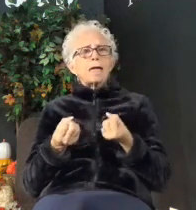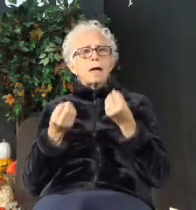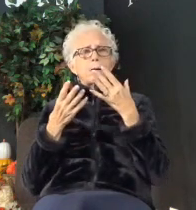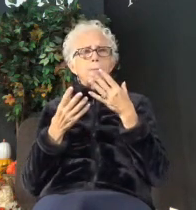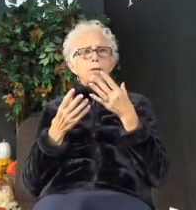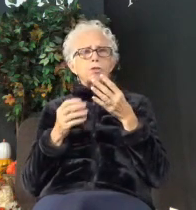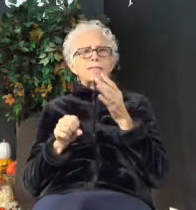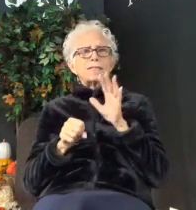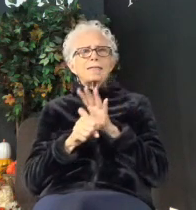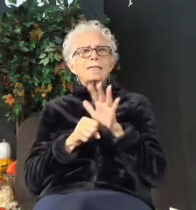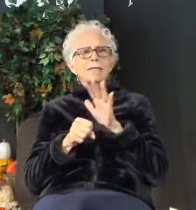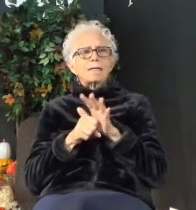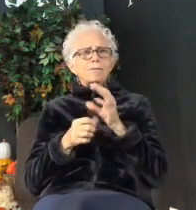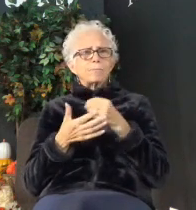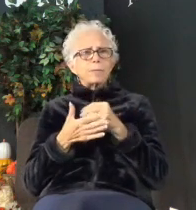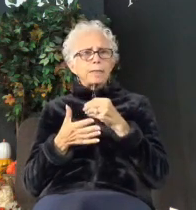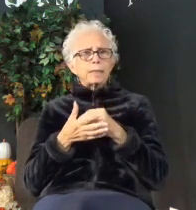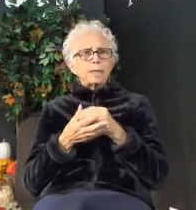money?